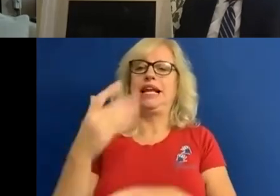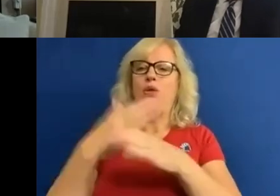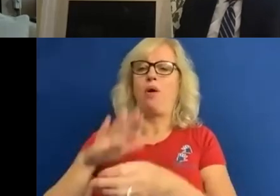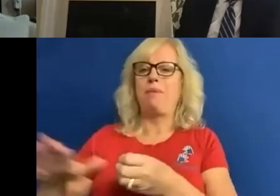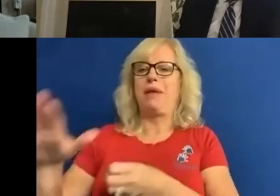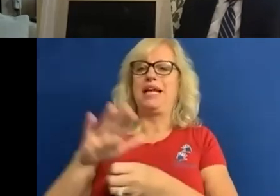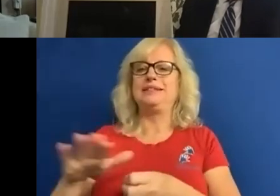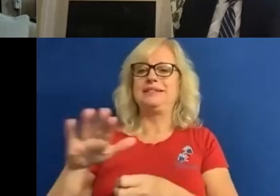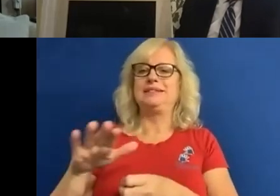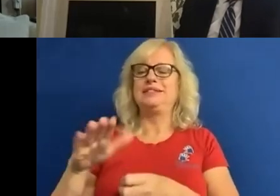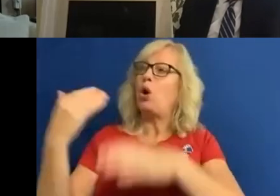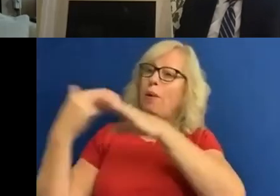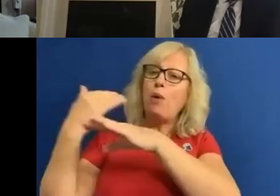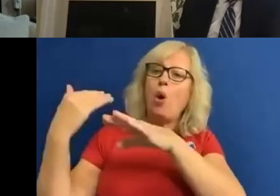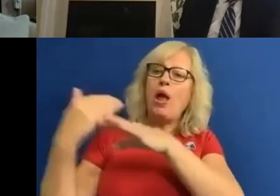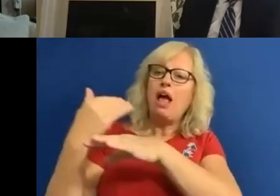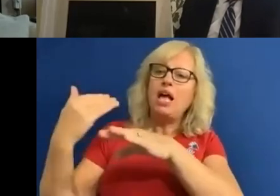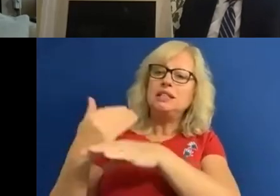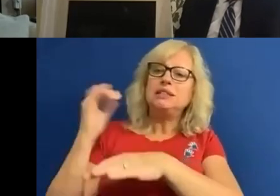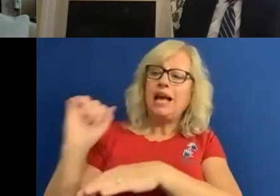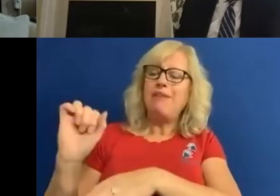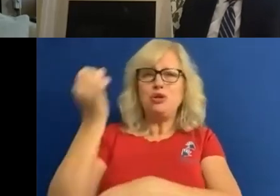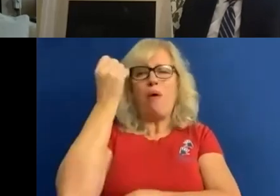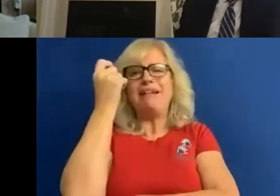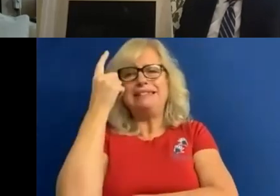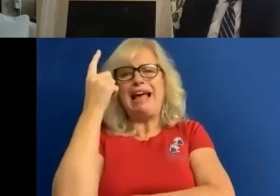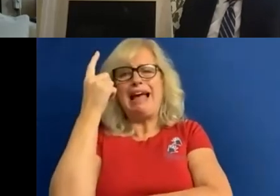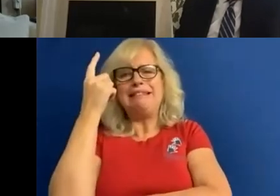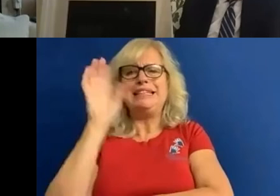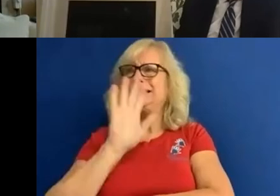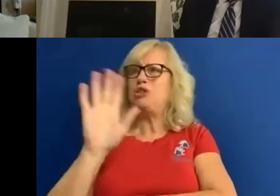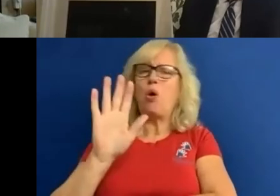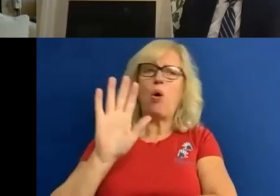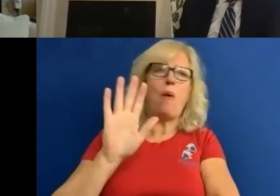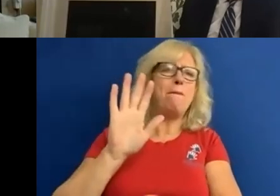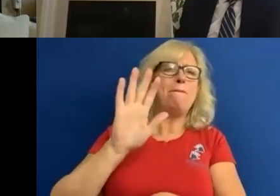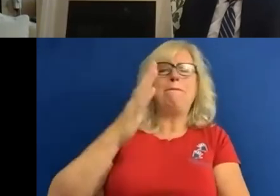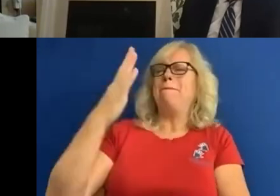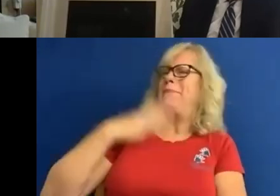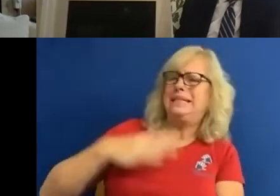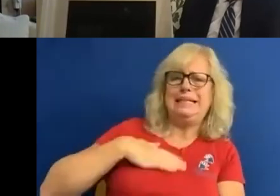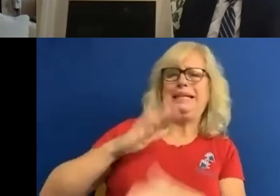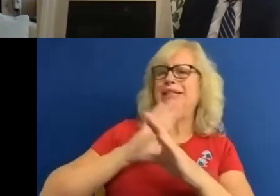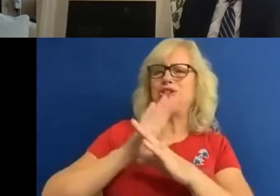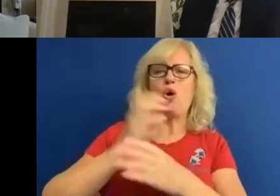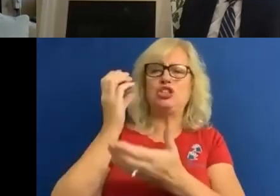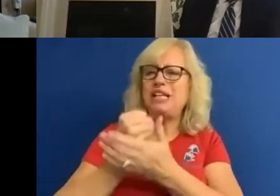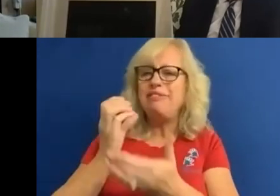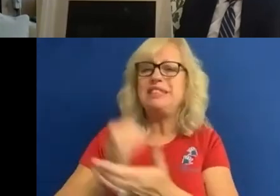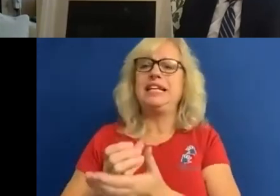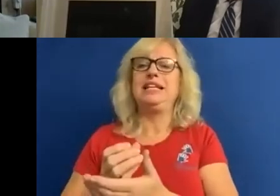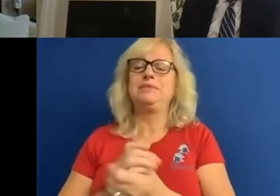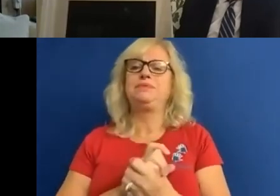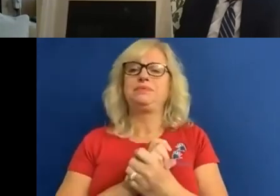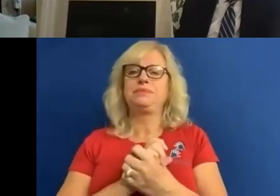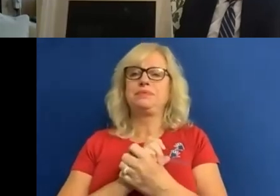board and understand that this is nothing to do with pity and everything to do with what they can gain. And I think even now early